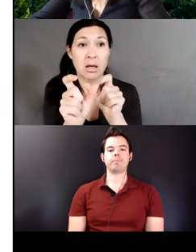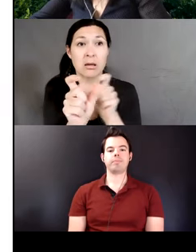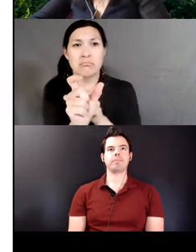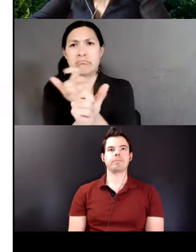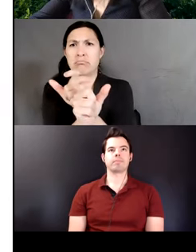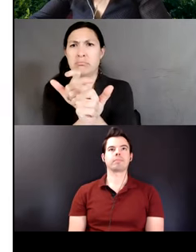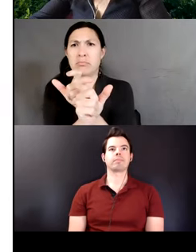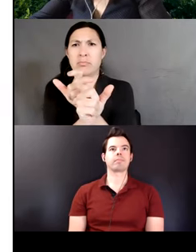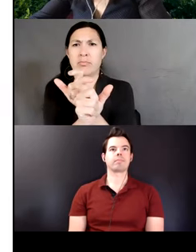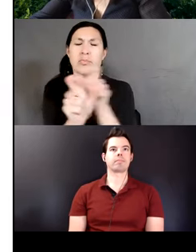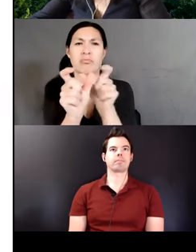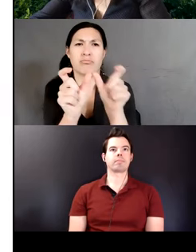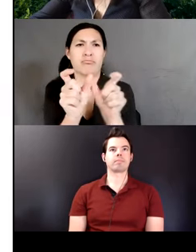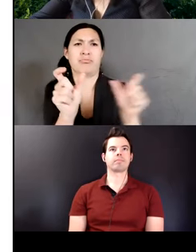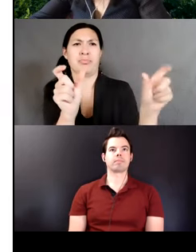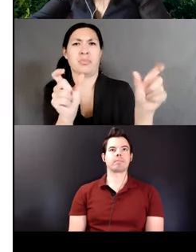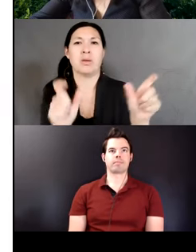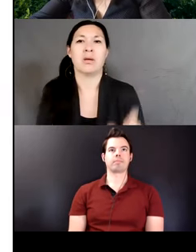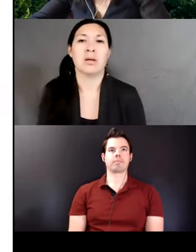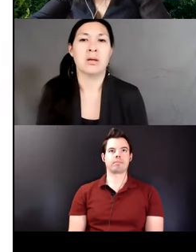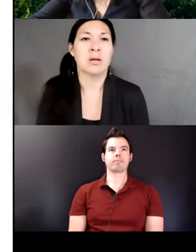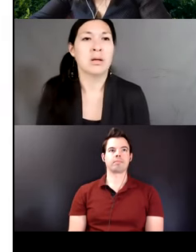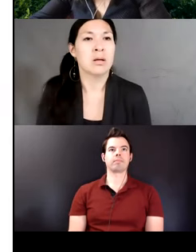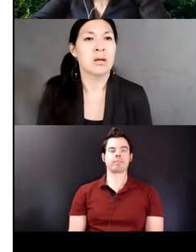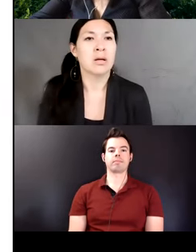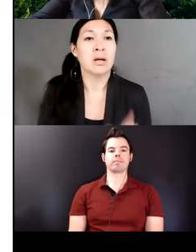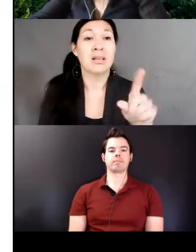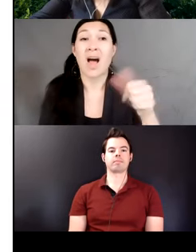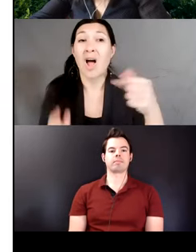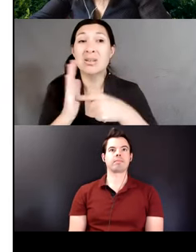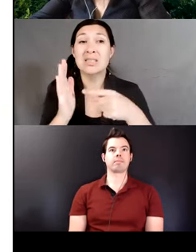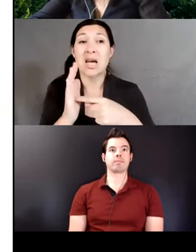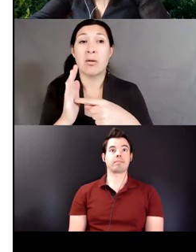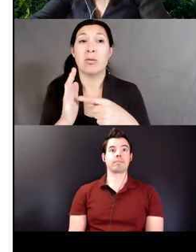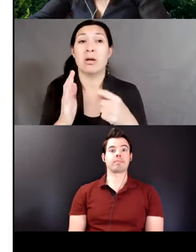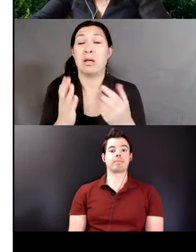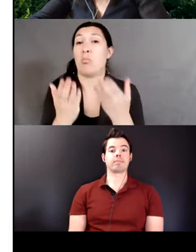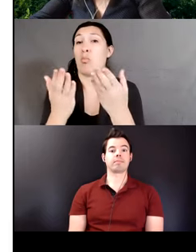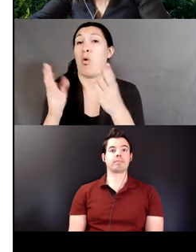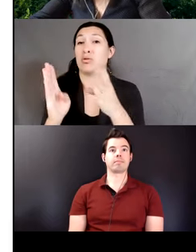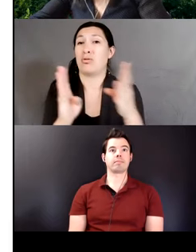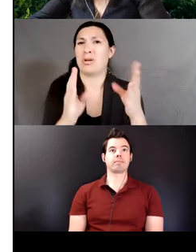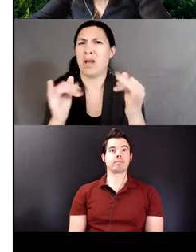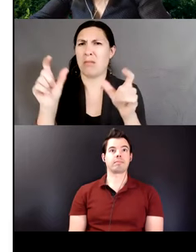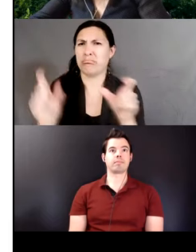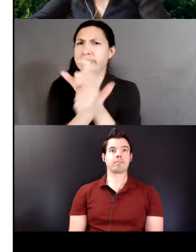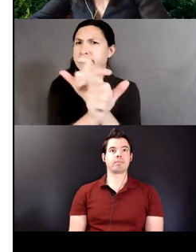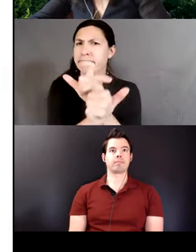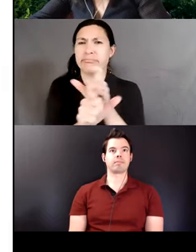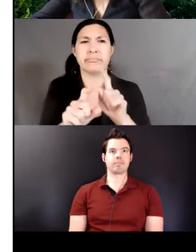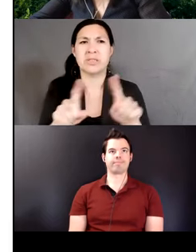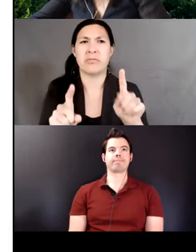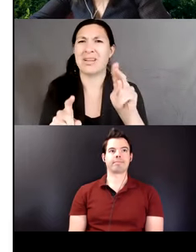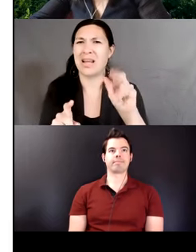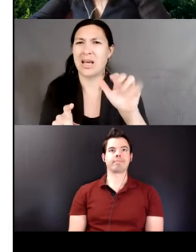But here's an example from monolingual Quechua in which the proposed order varies. While verb